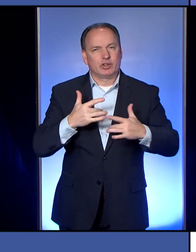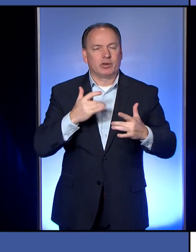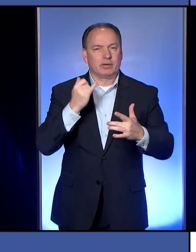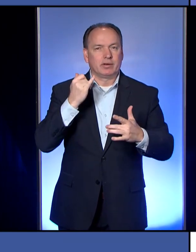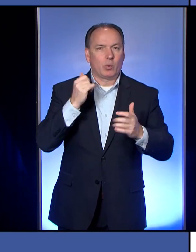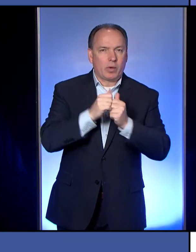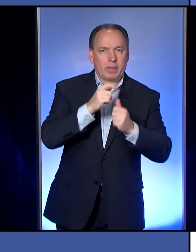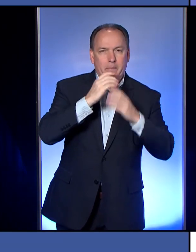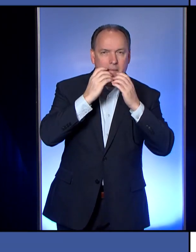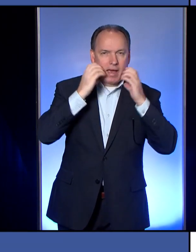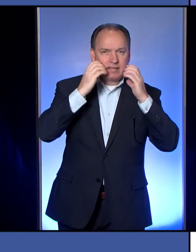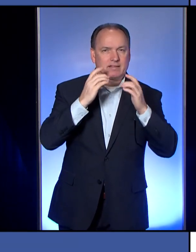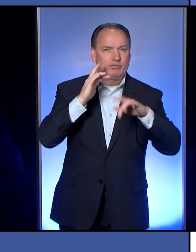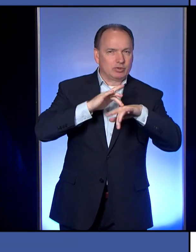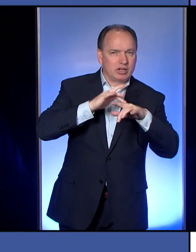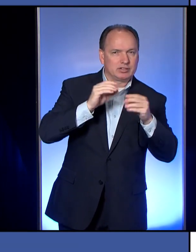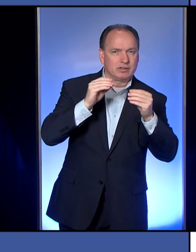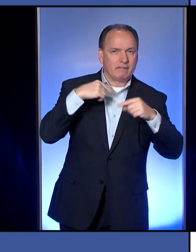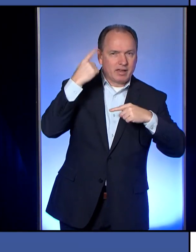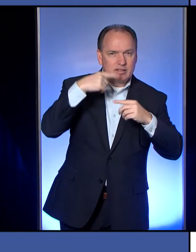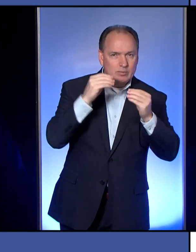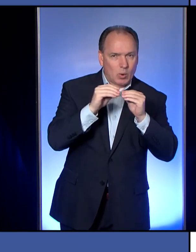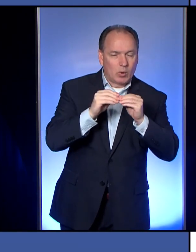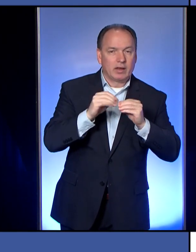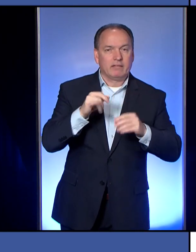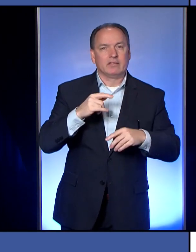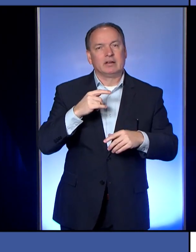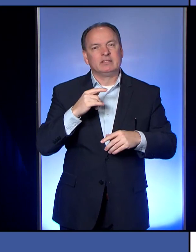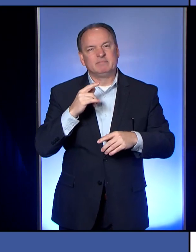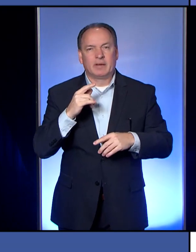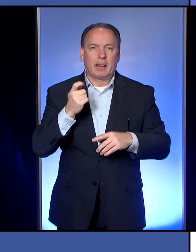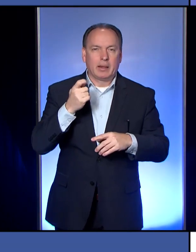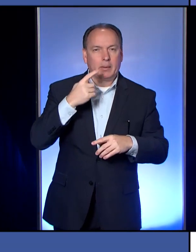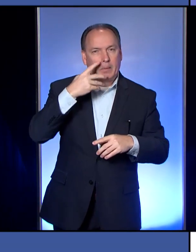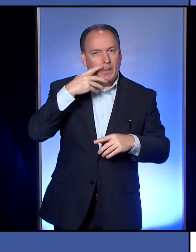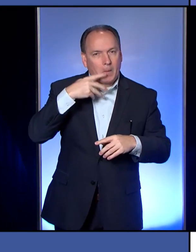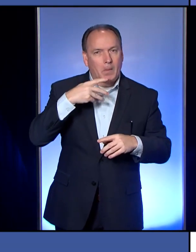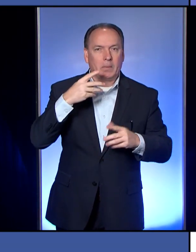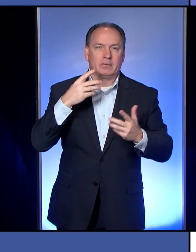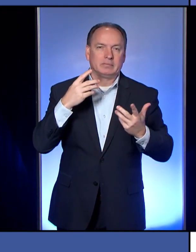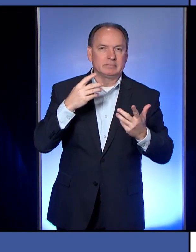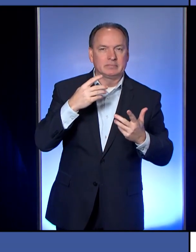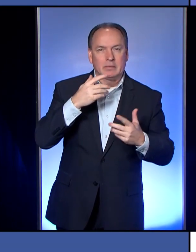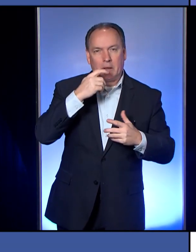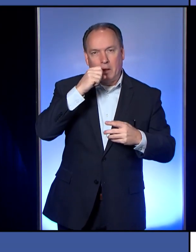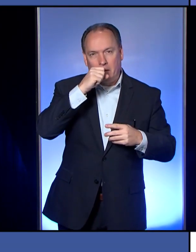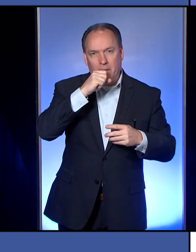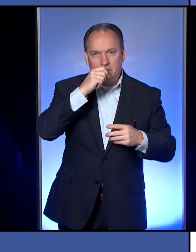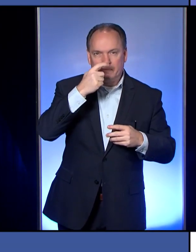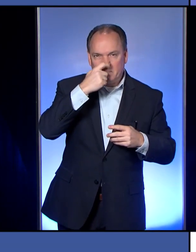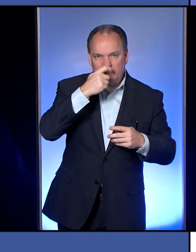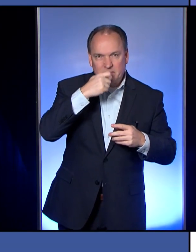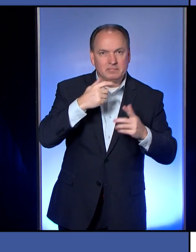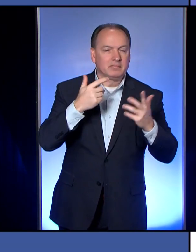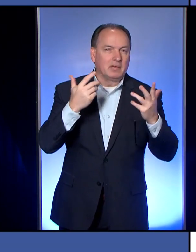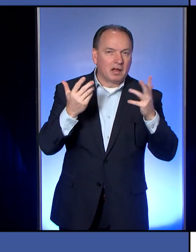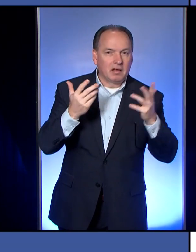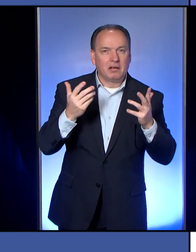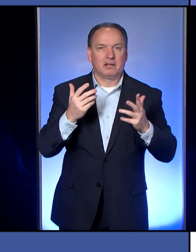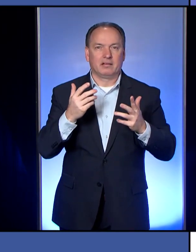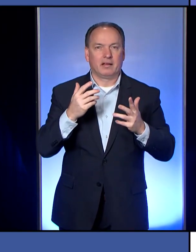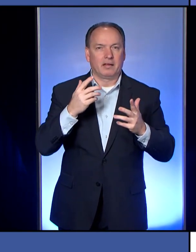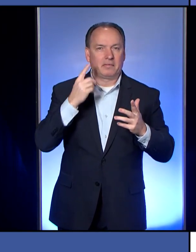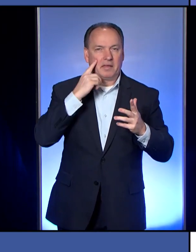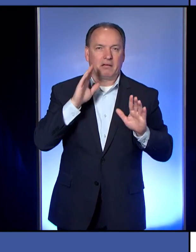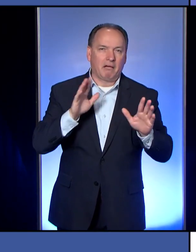But I understand, you know, if someone does have a little sniffle or a little cold and maybe they don't even know that they're, they're even getting sick, having a